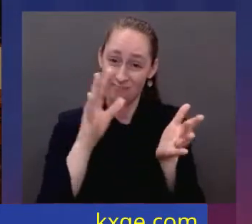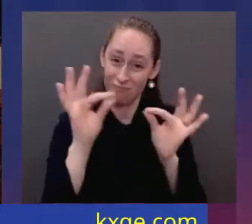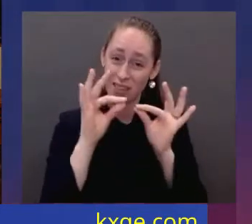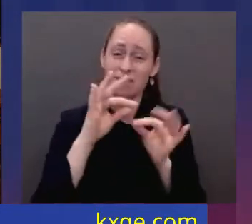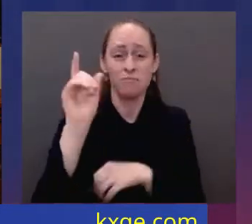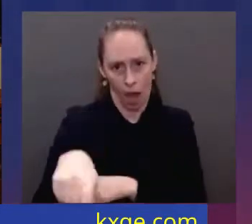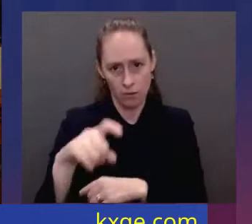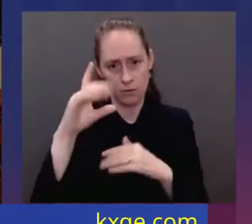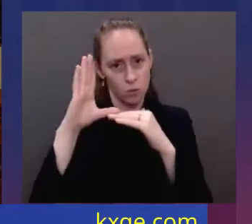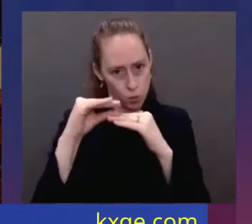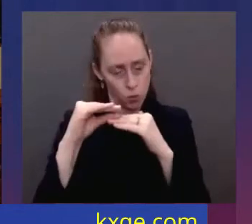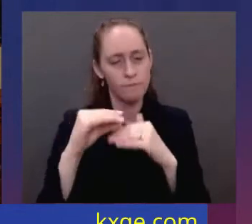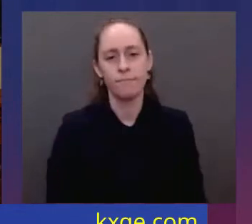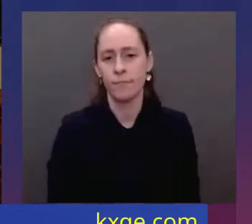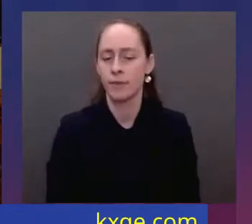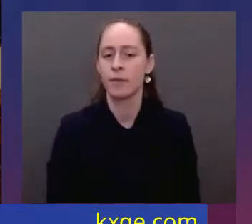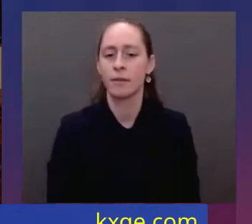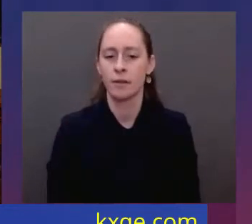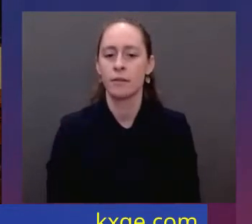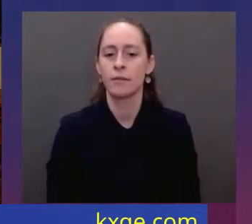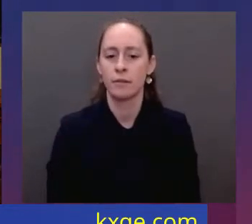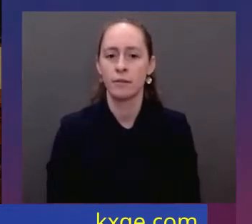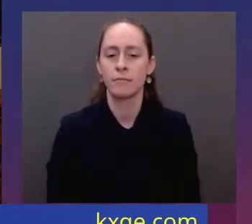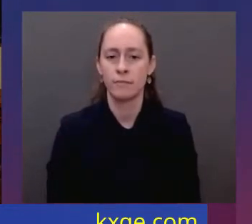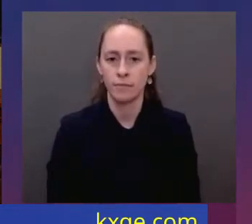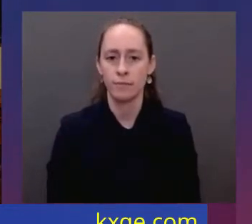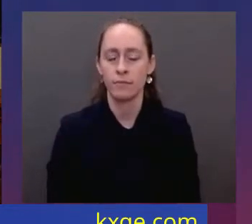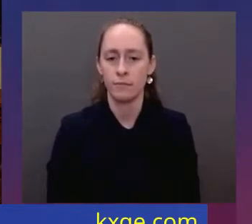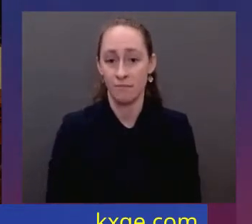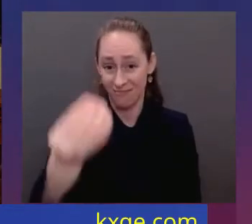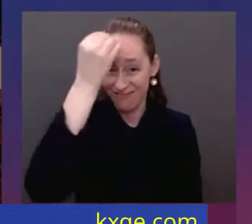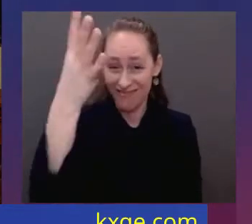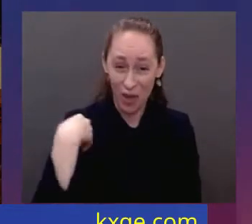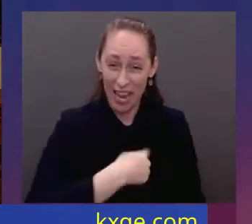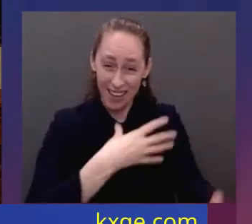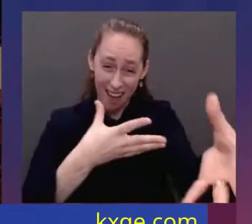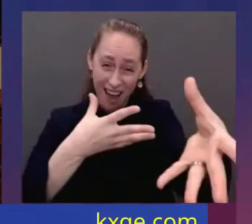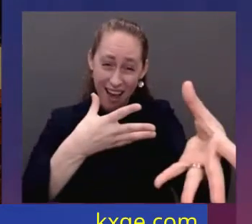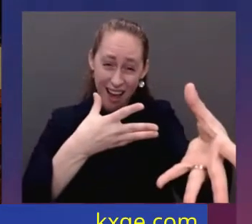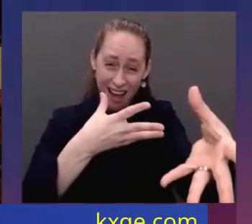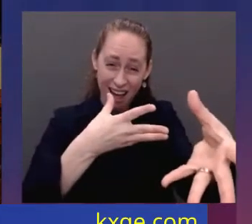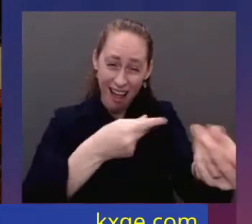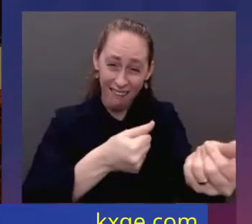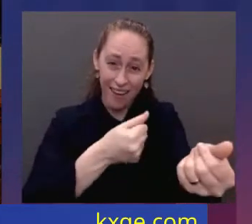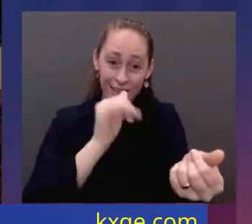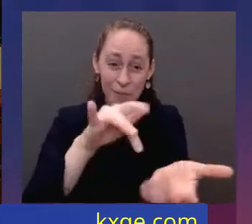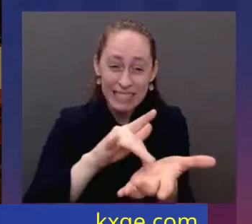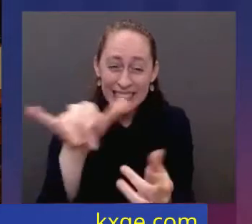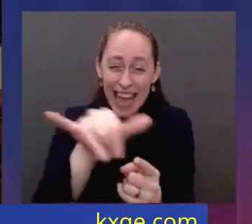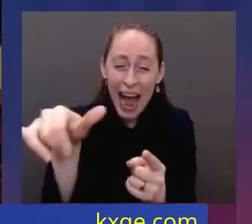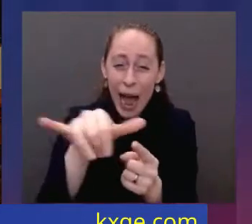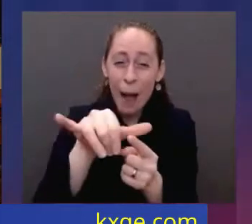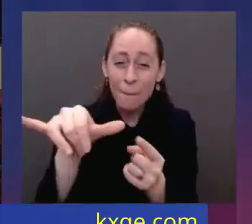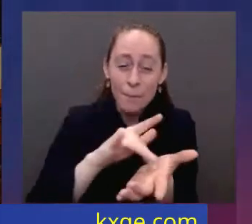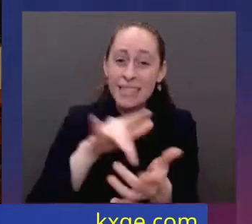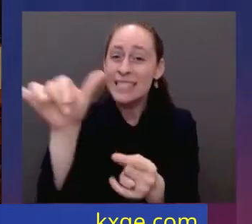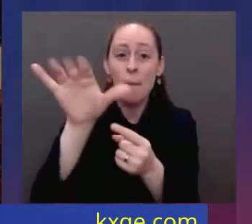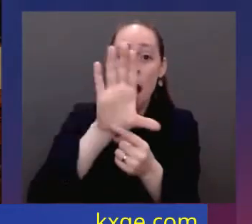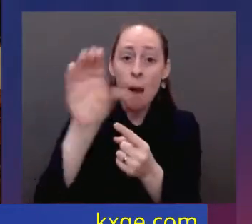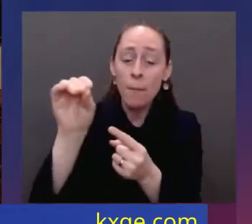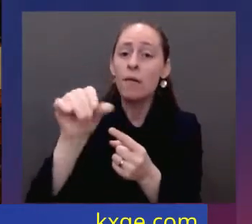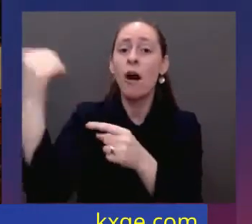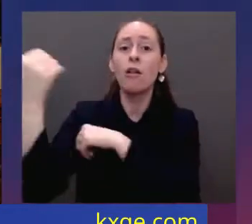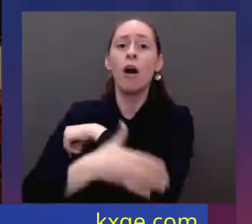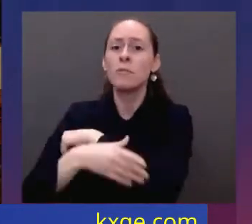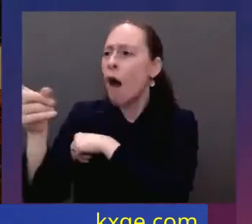more for the same drug produced by the same company in America than any other country in the world. Just look at insulin. One